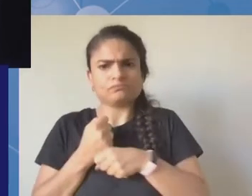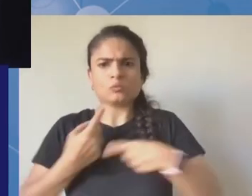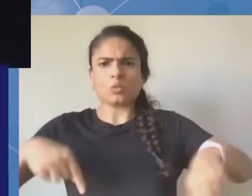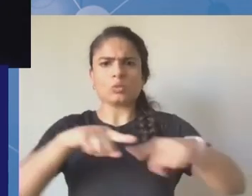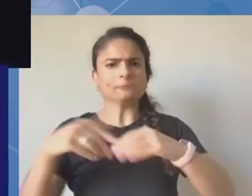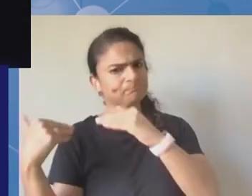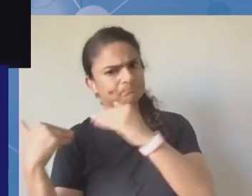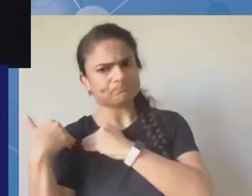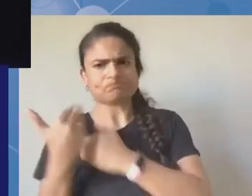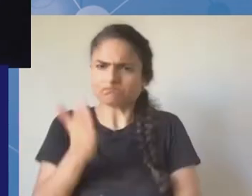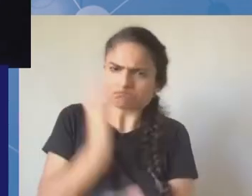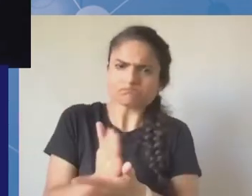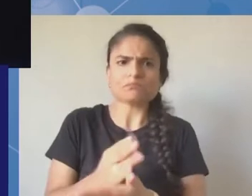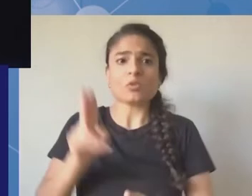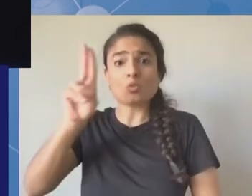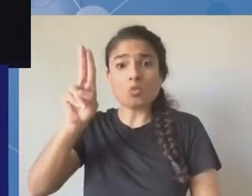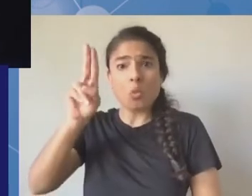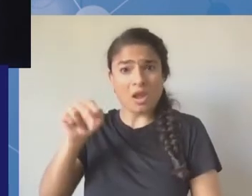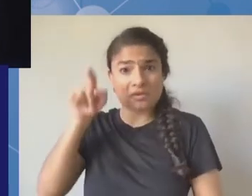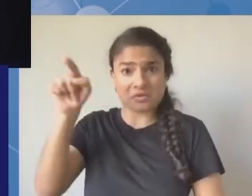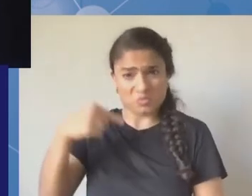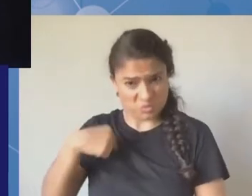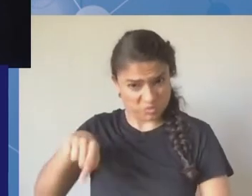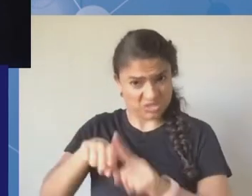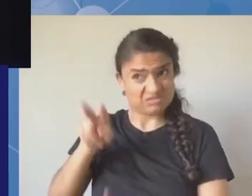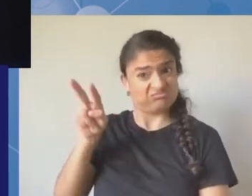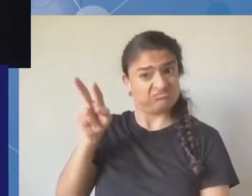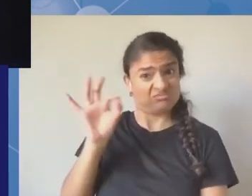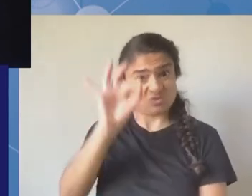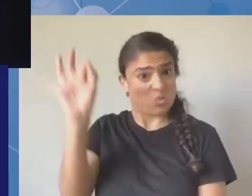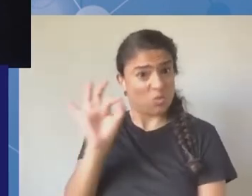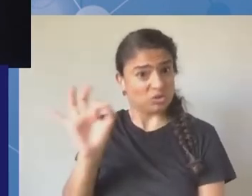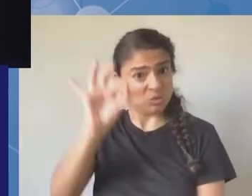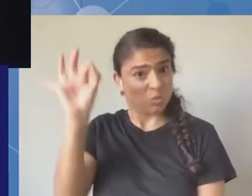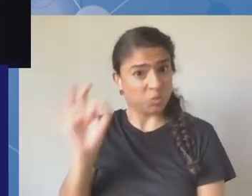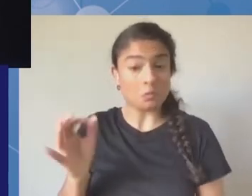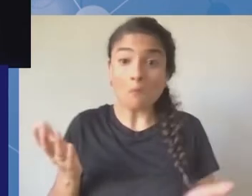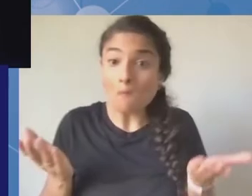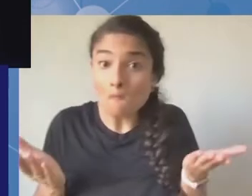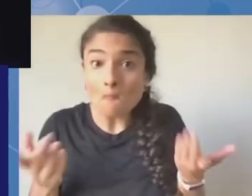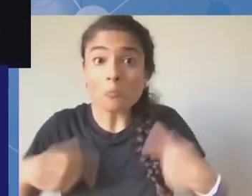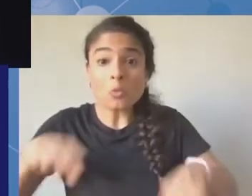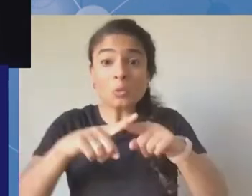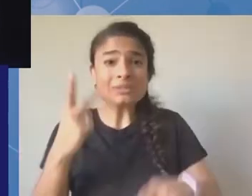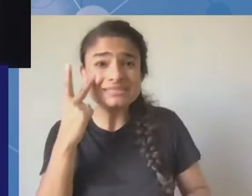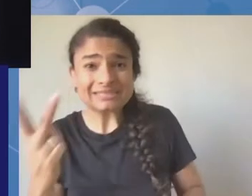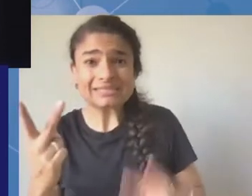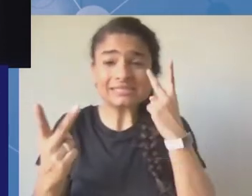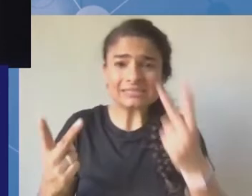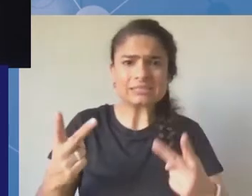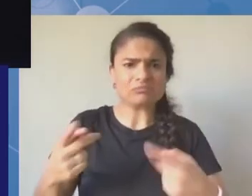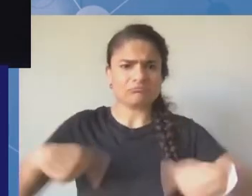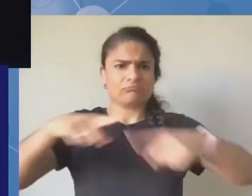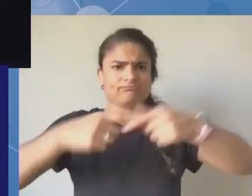to be confronted by, or at least have a dialogue with, the African youth IGF teams to make it a more relevant and political approach